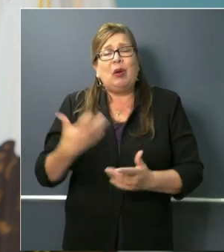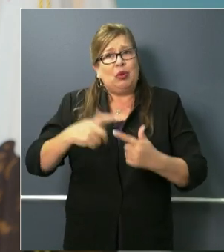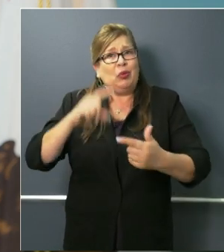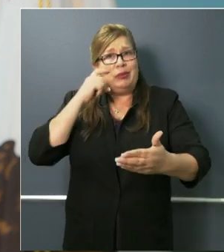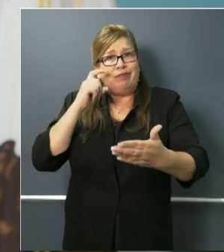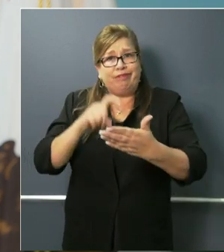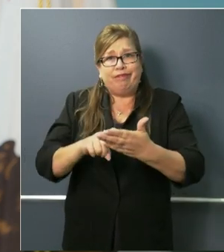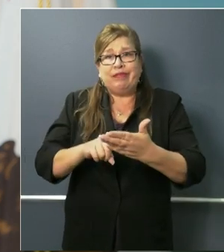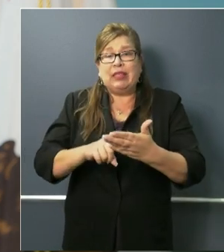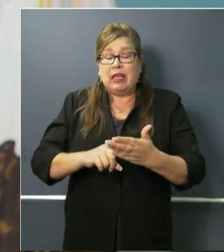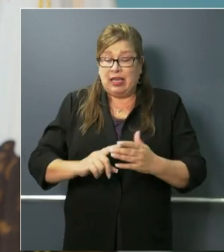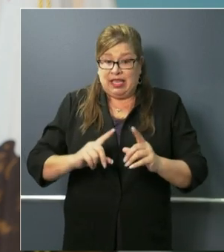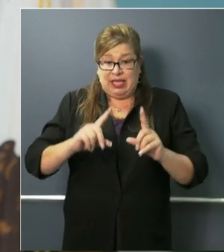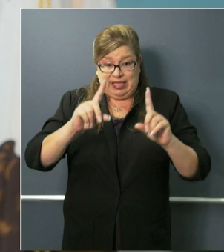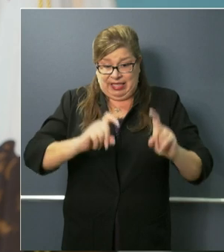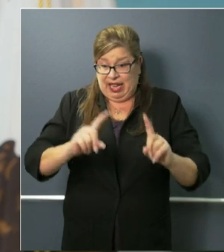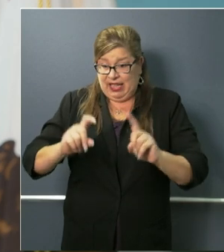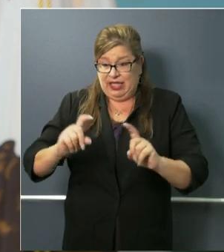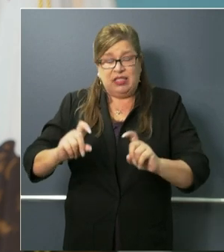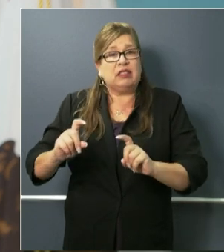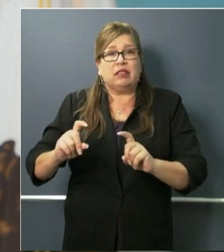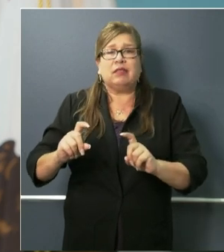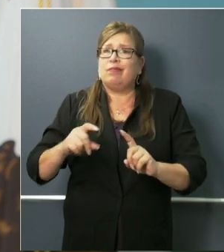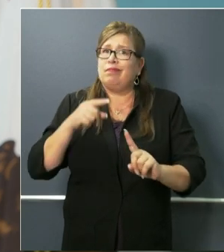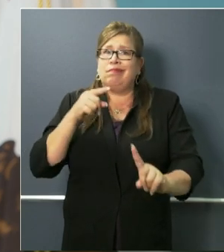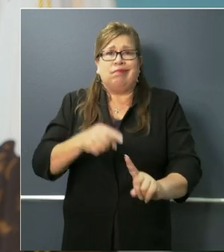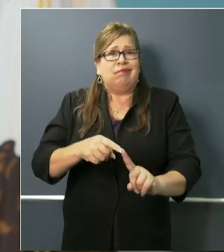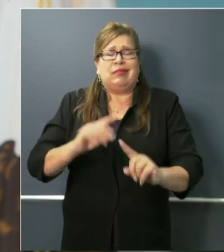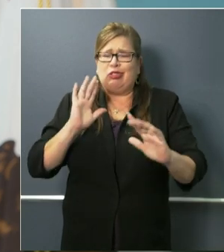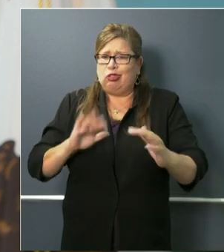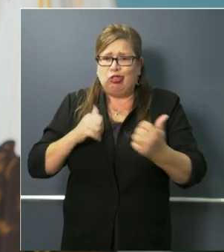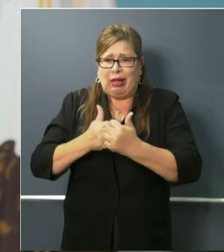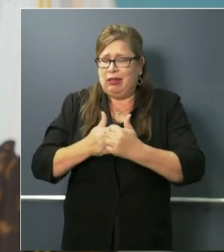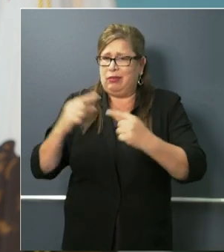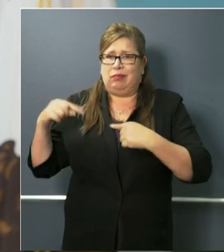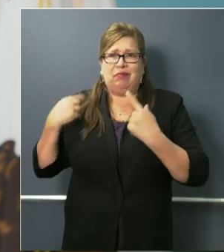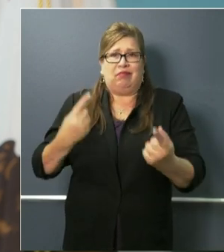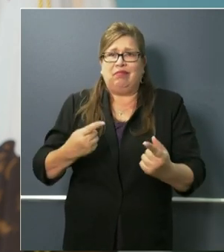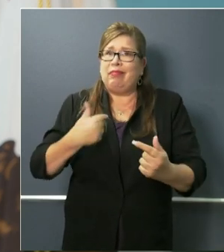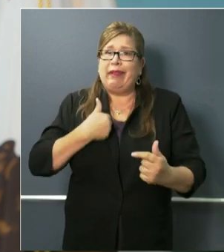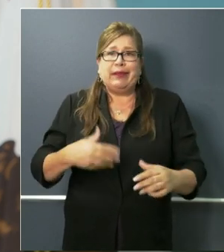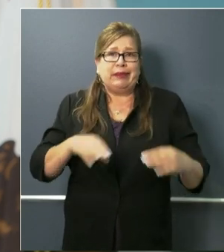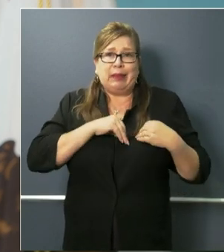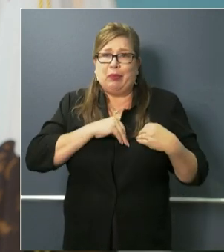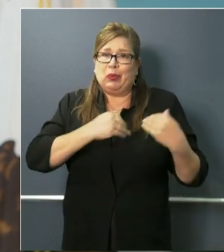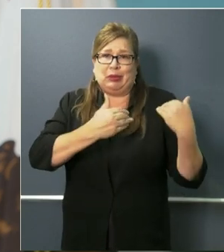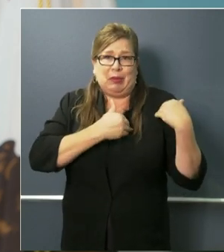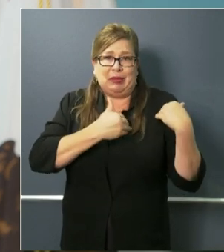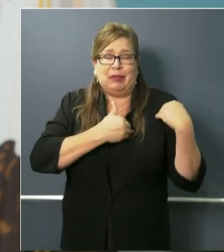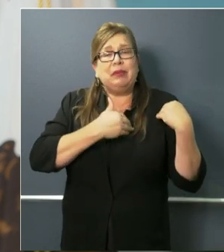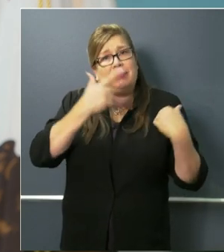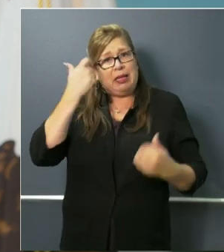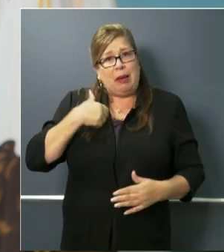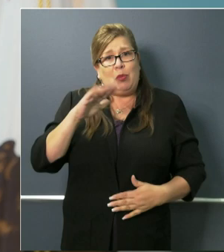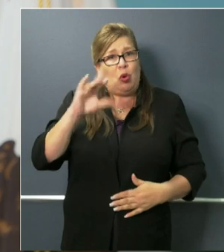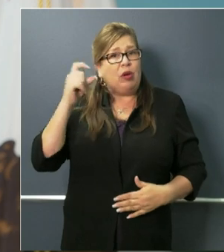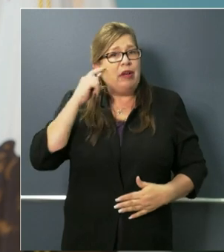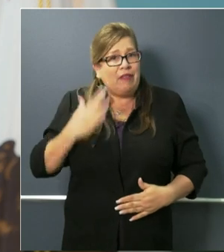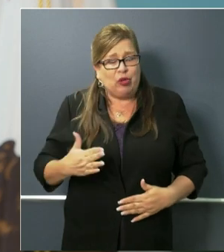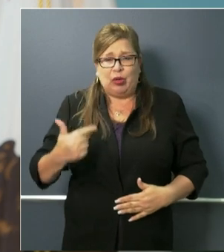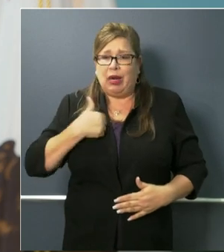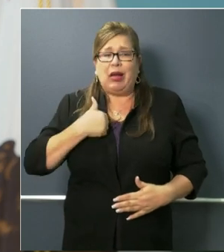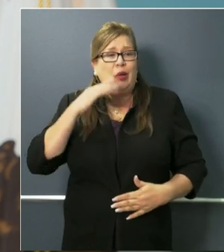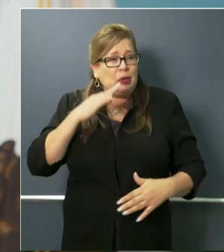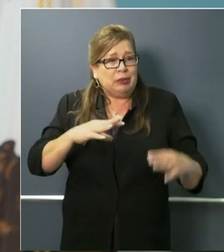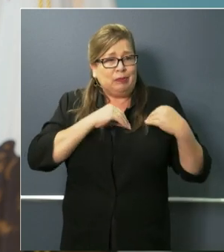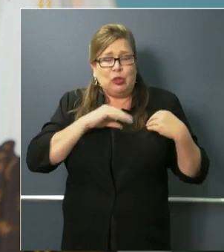the testing space has been a challenging one for us and I own that and I have a responsibility as your governor to do better and